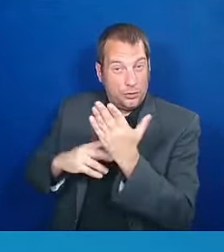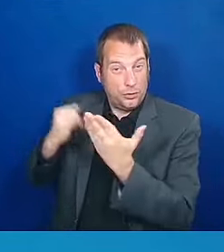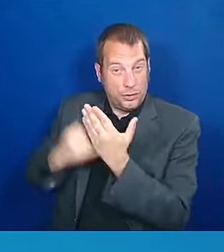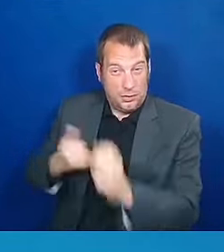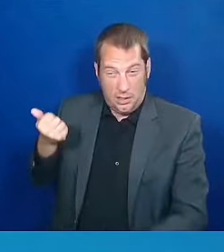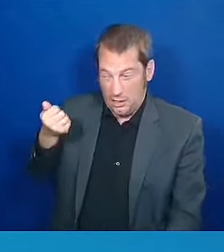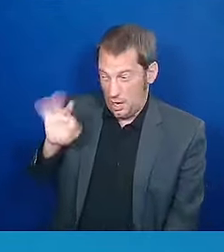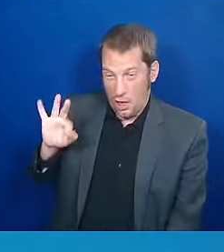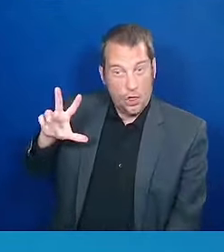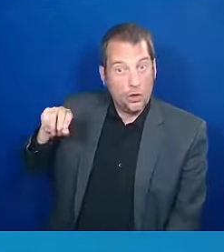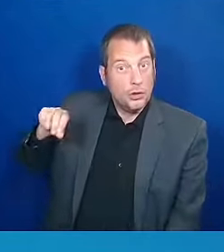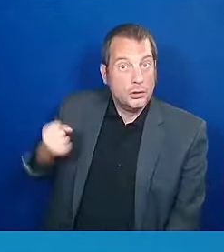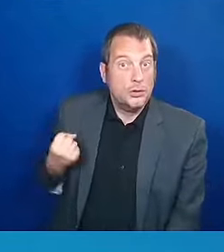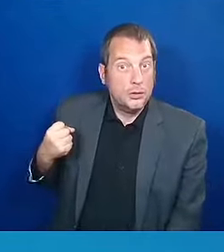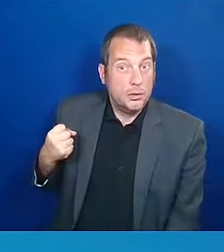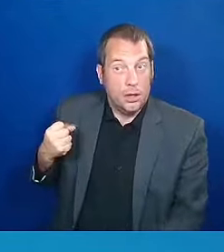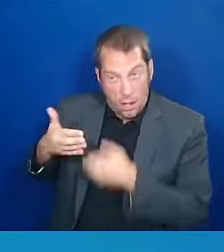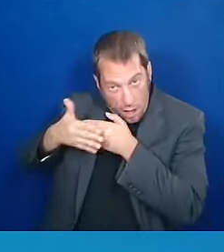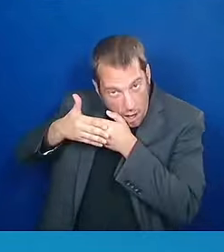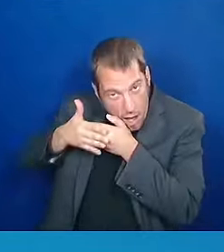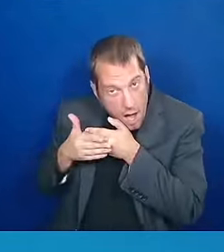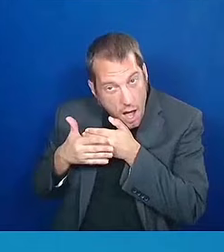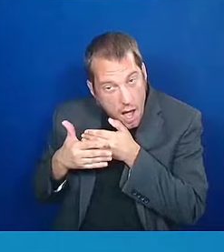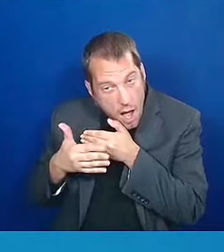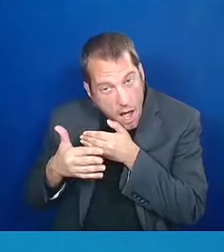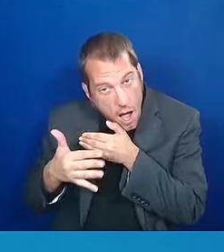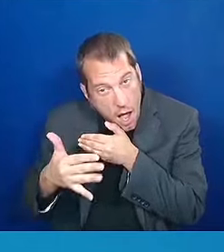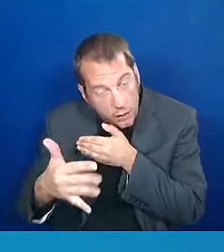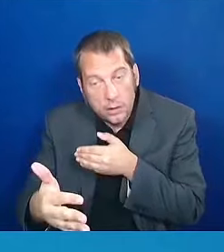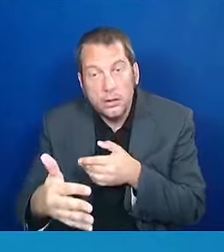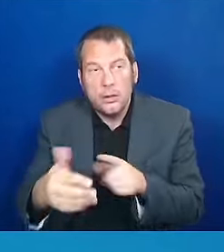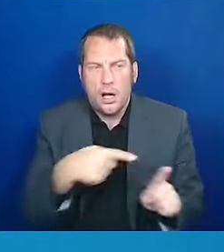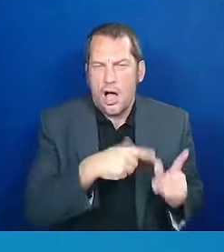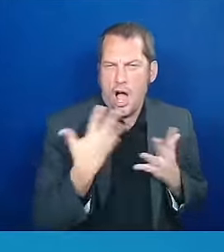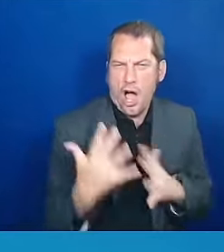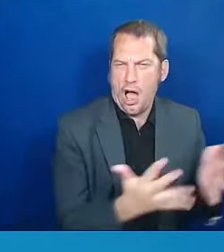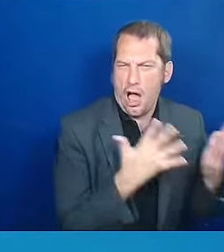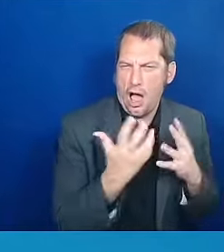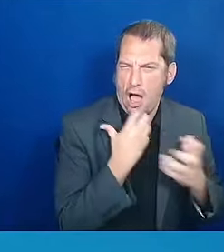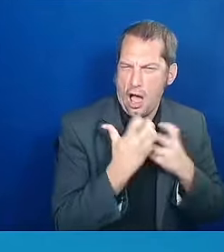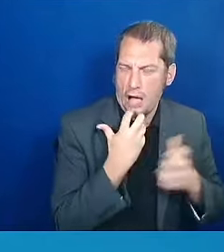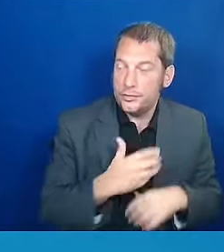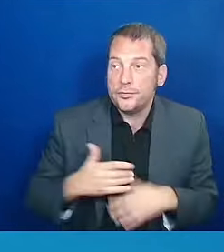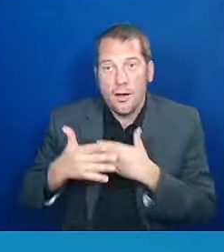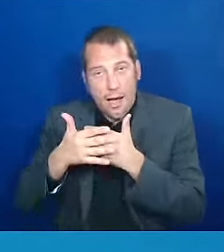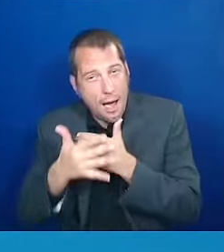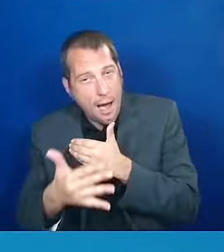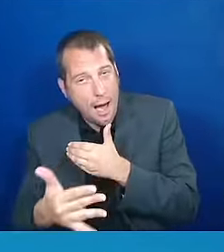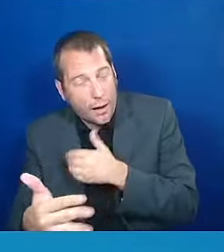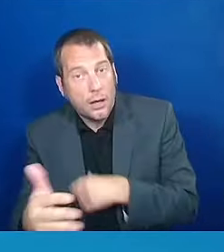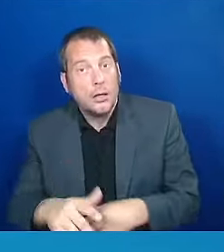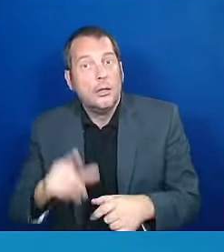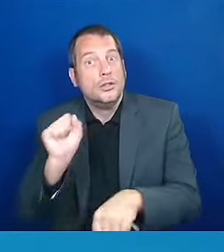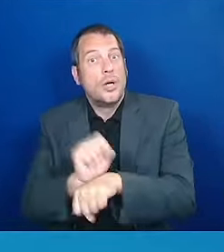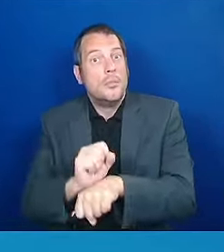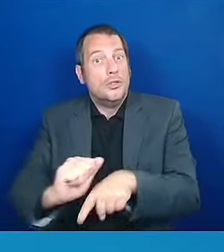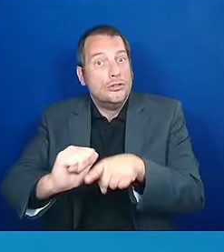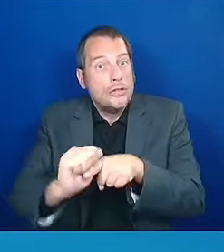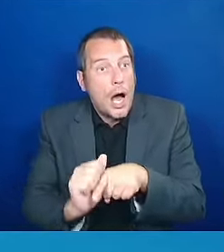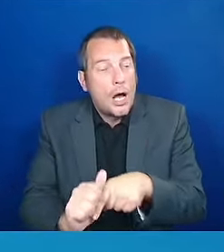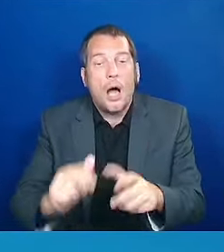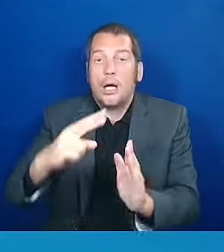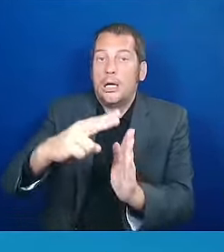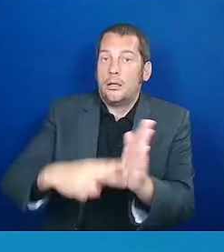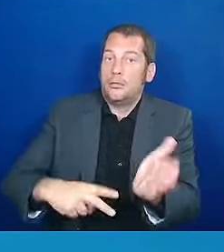to job training and literacy programs in the 1960s and 70s, and then most recently, of